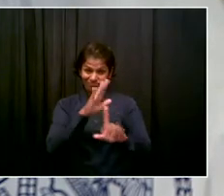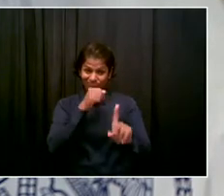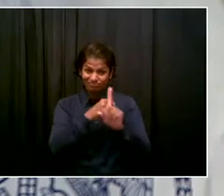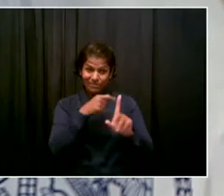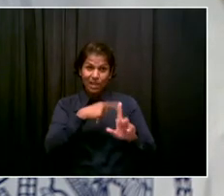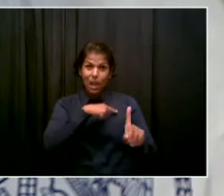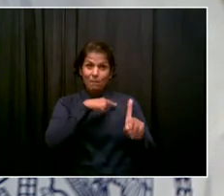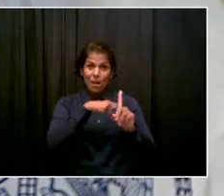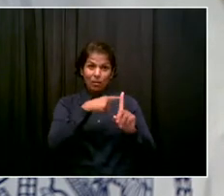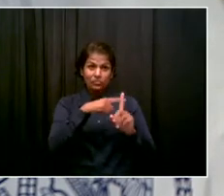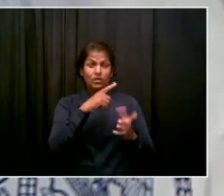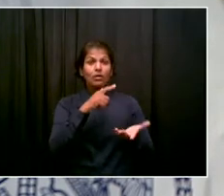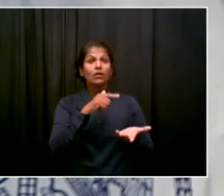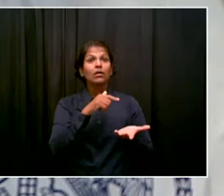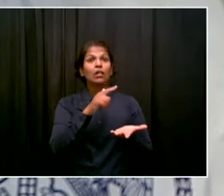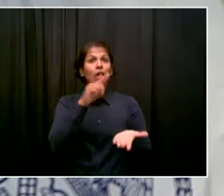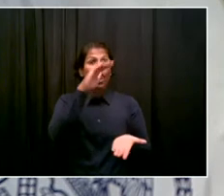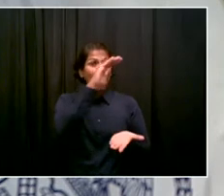outdoors and indoors.